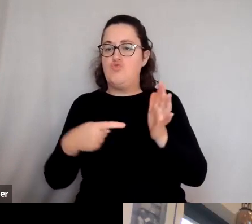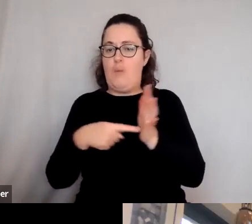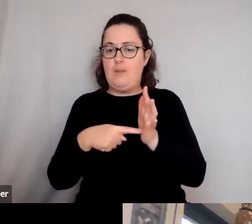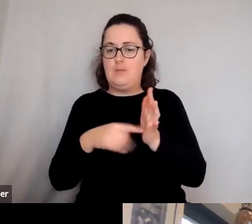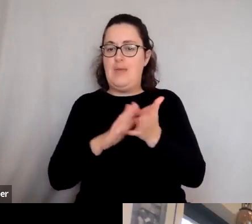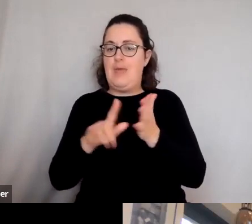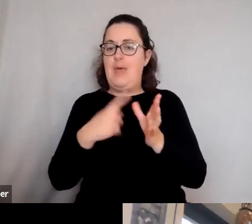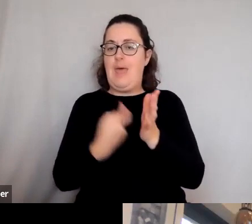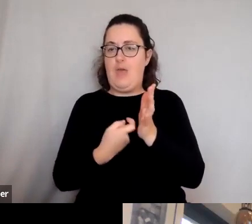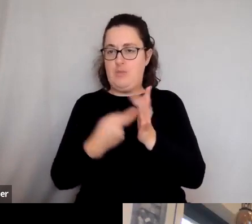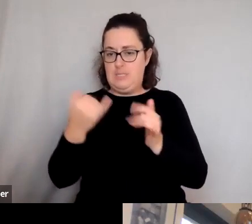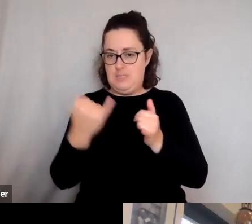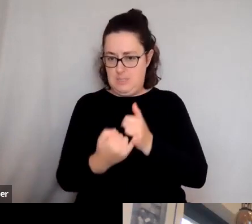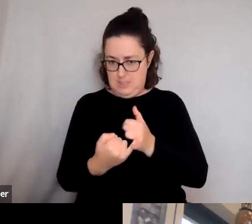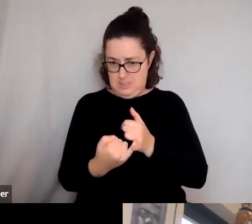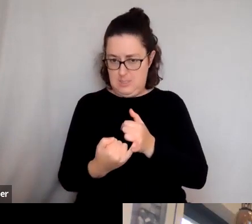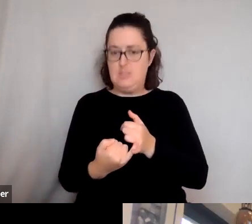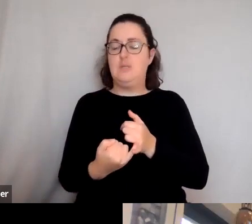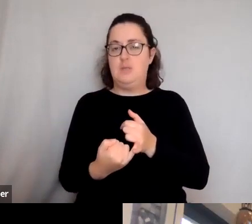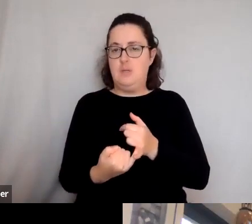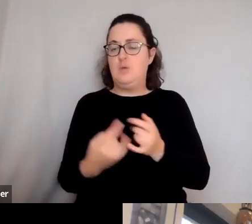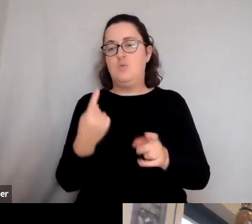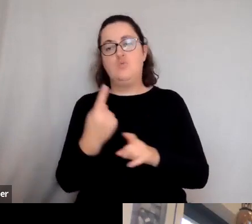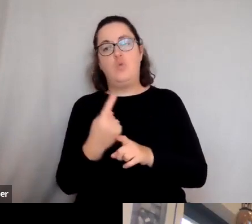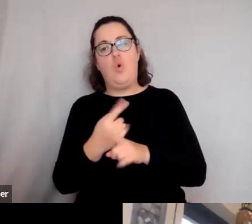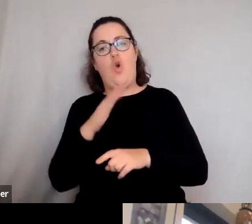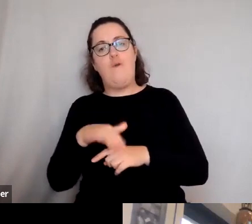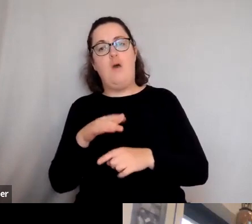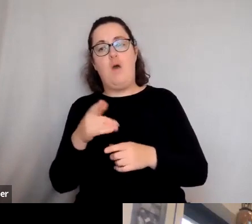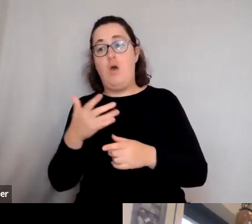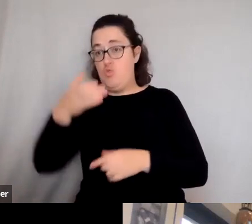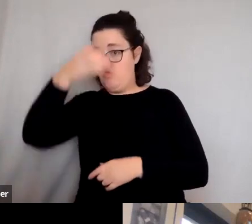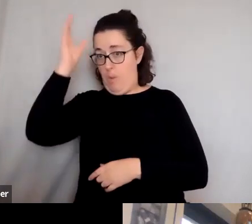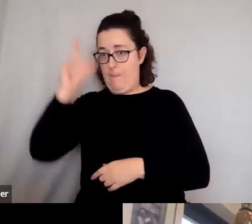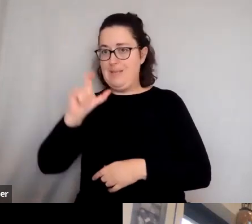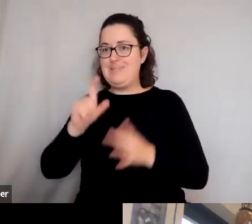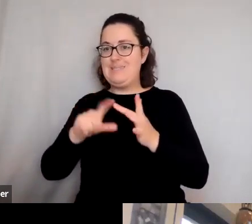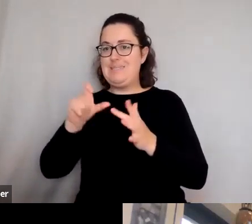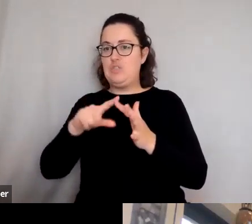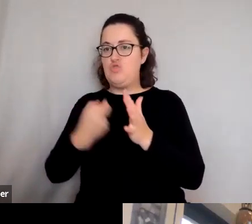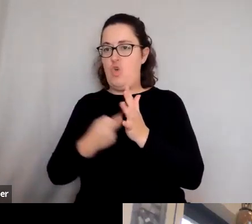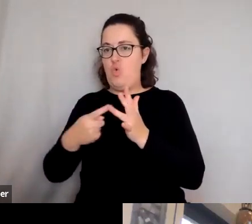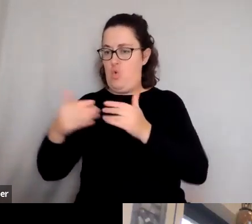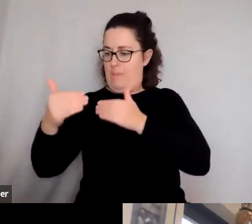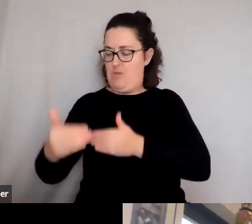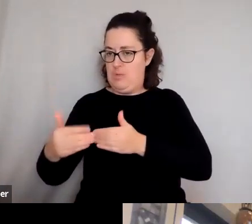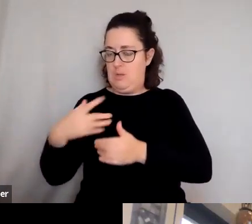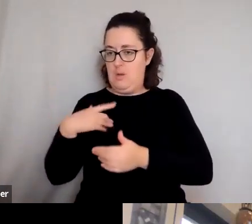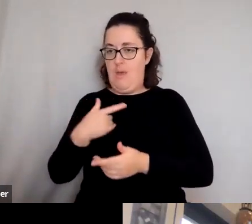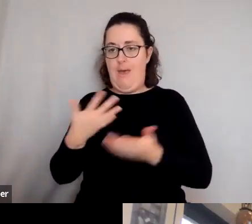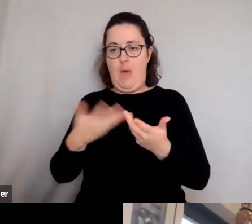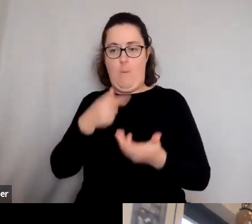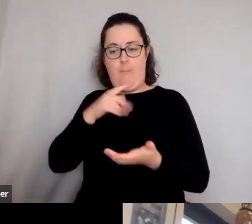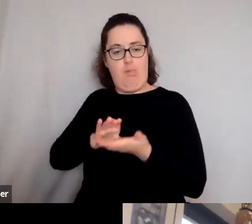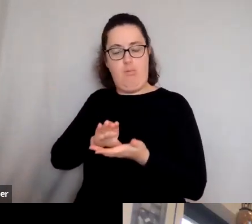about the funding of votes in Rome during Cicero's time. No, that's right. It's new that you've got political